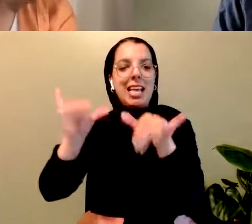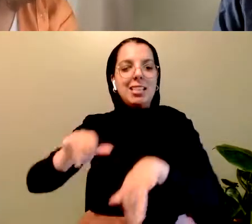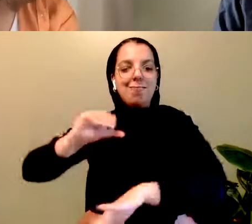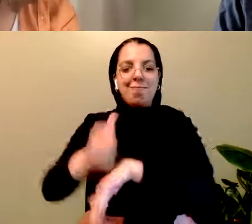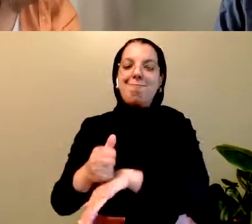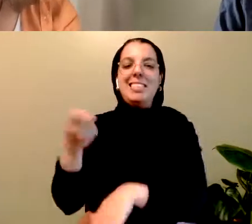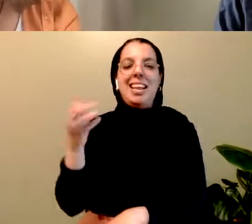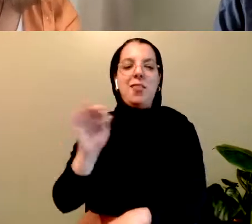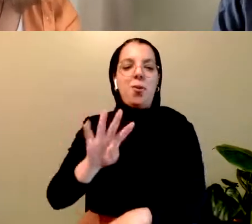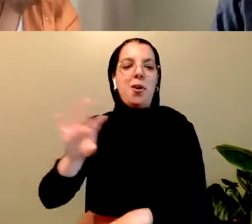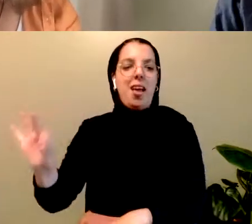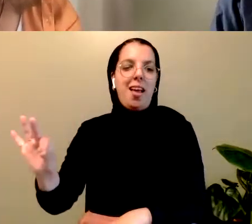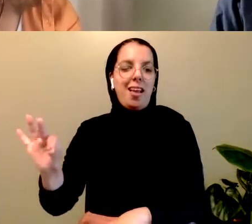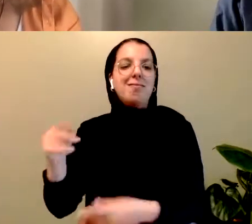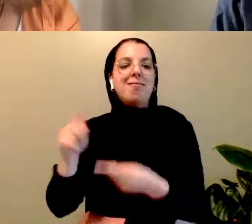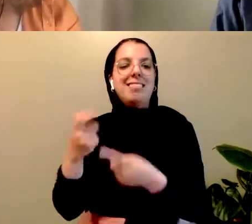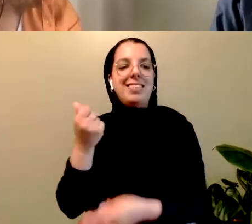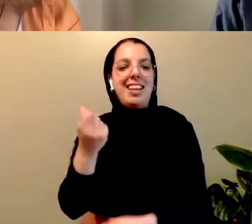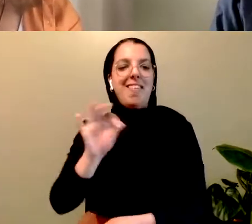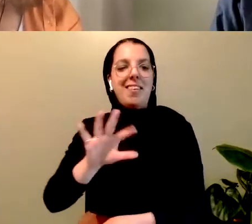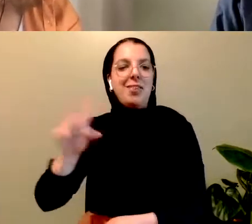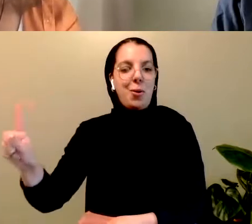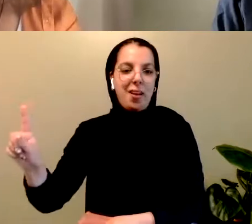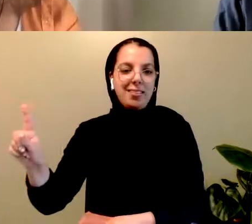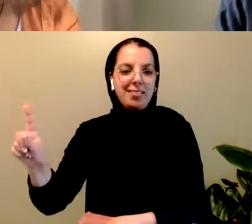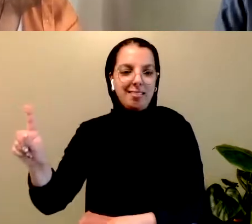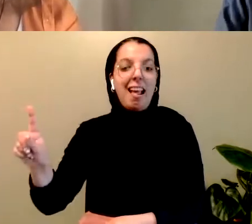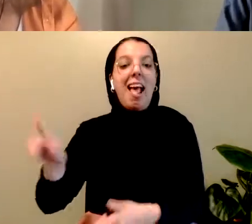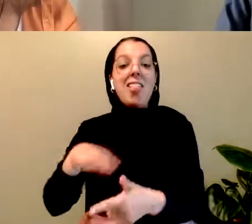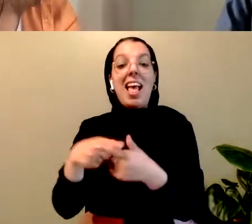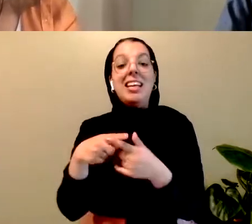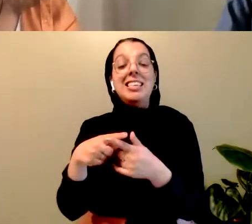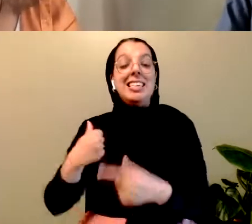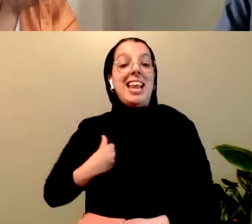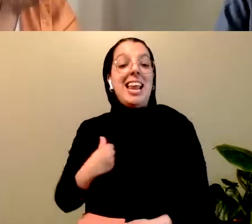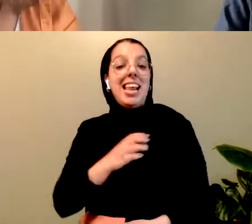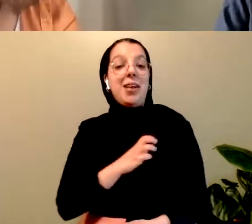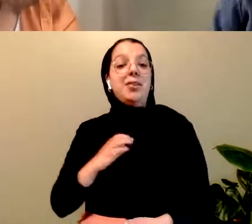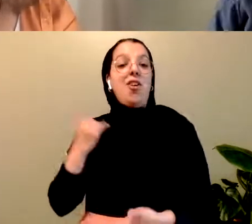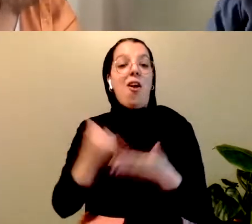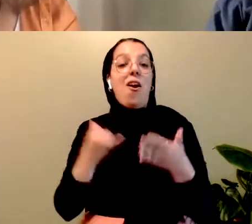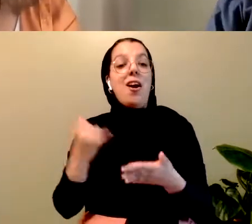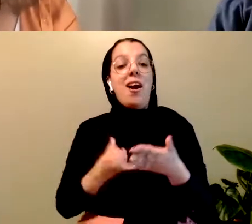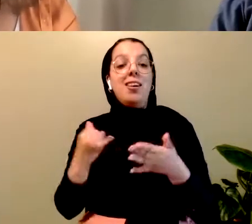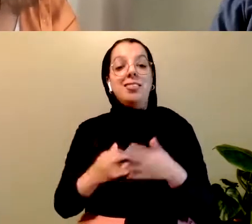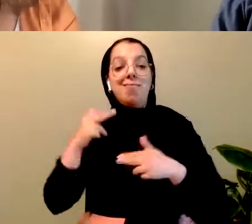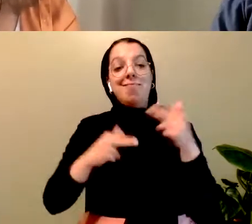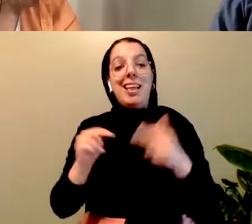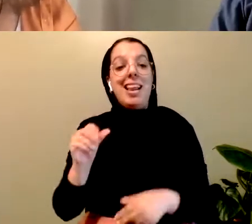of the NAC, said this about Native art. Chapter 15, Section 4.